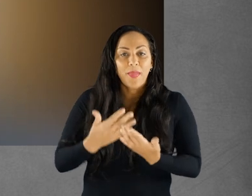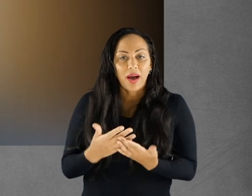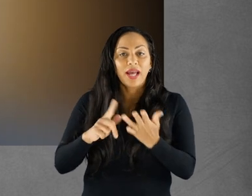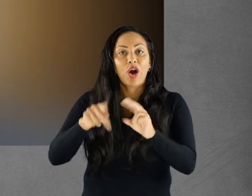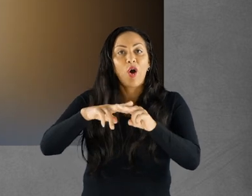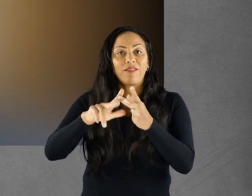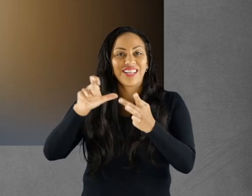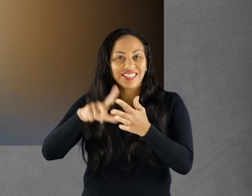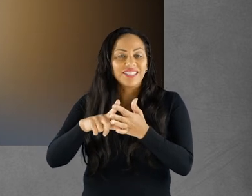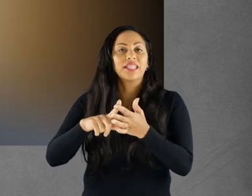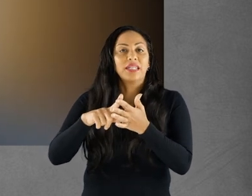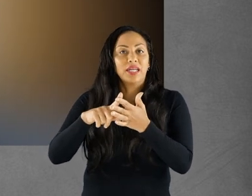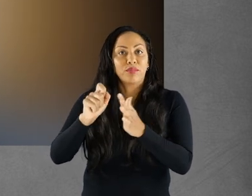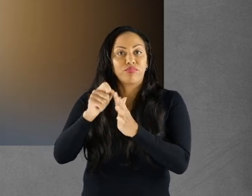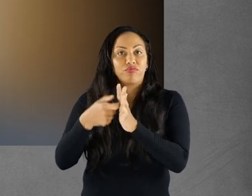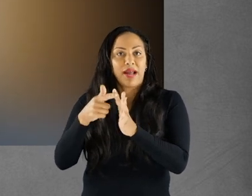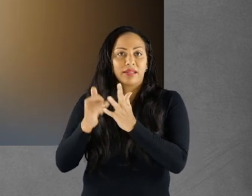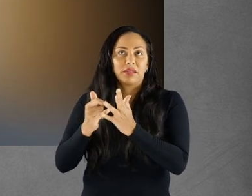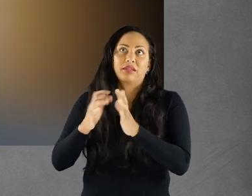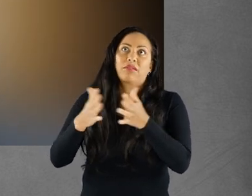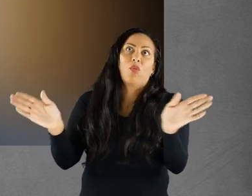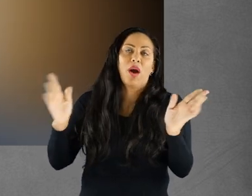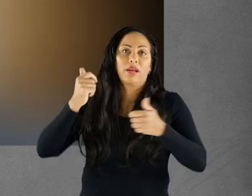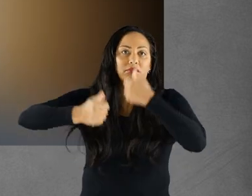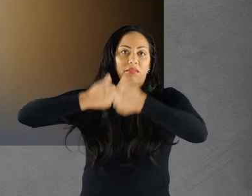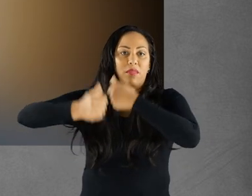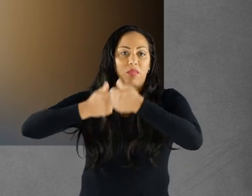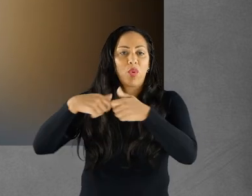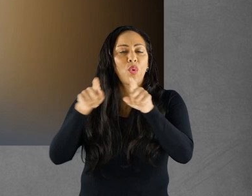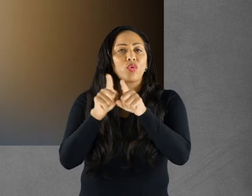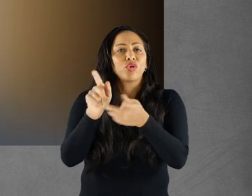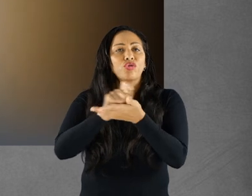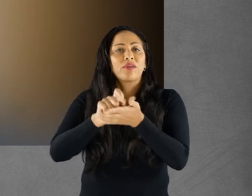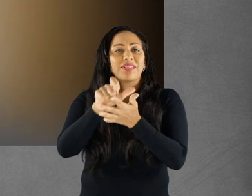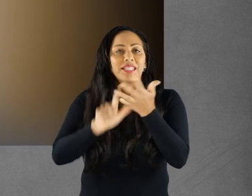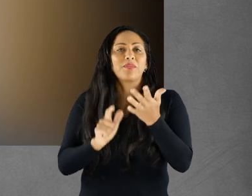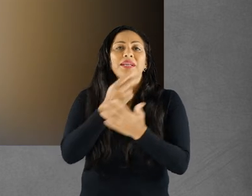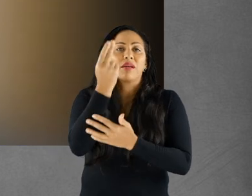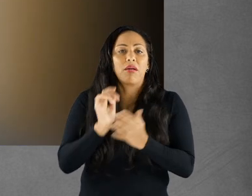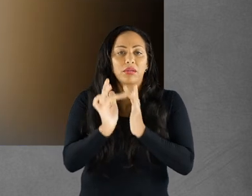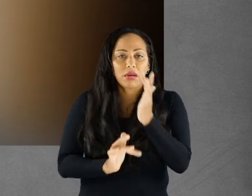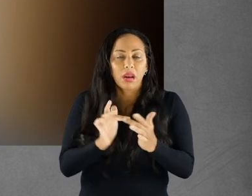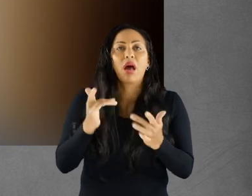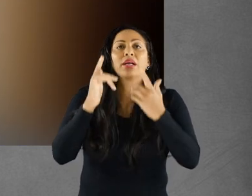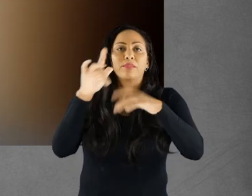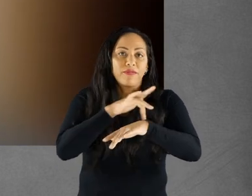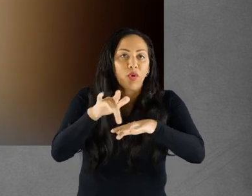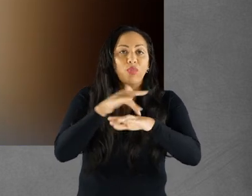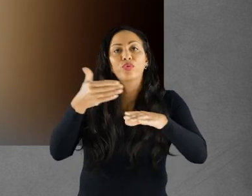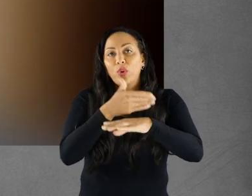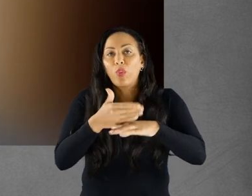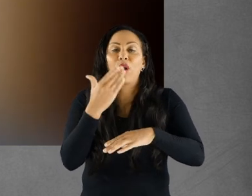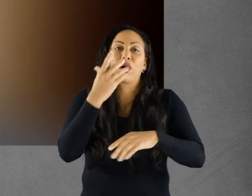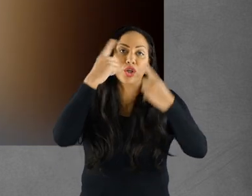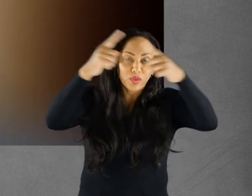has been widely admired and she also writes for disability arts online. She has performed her work at